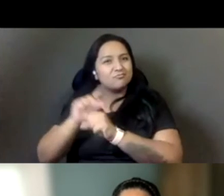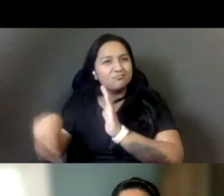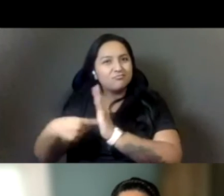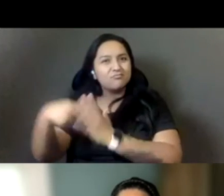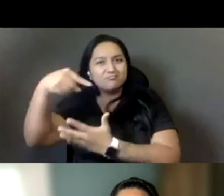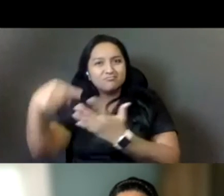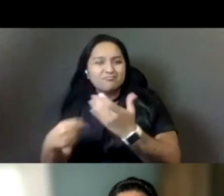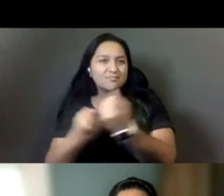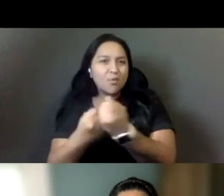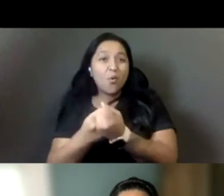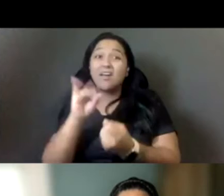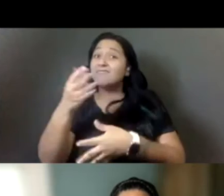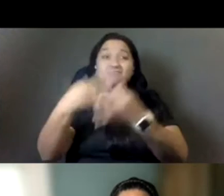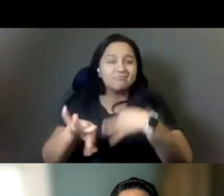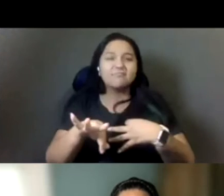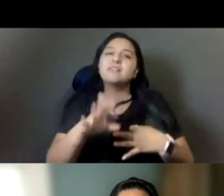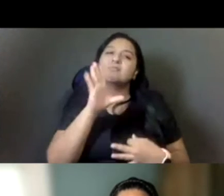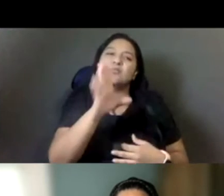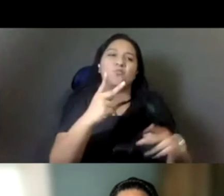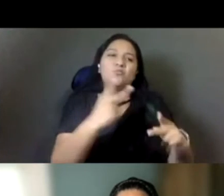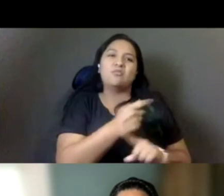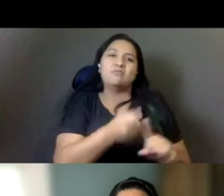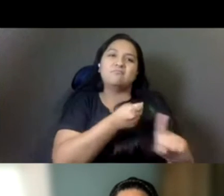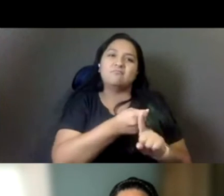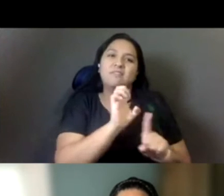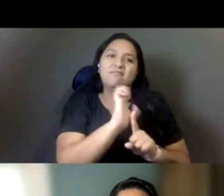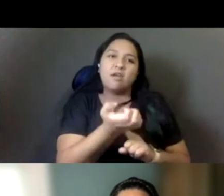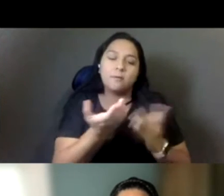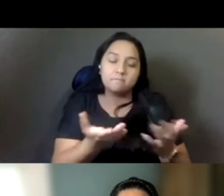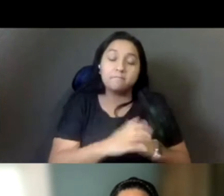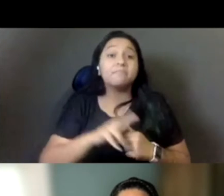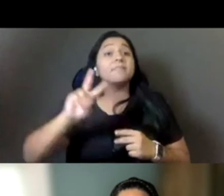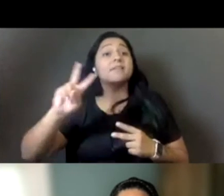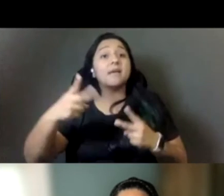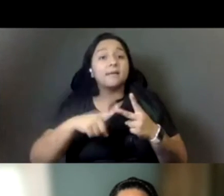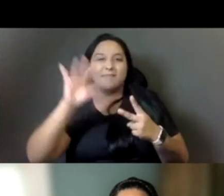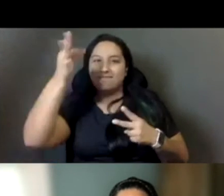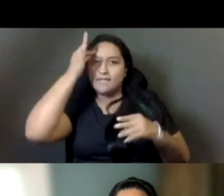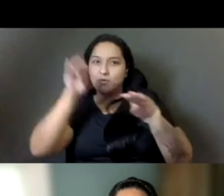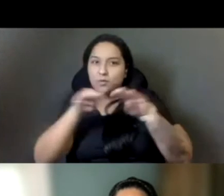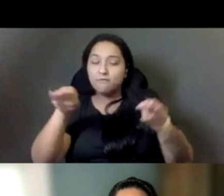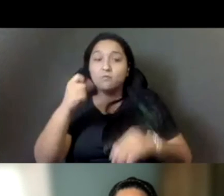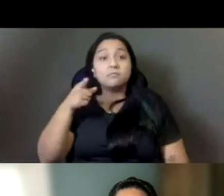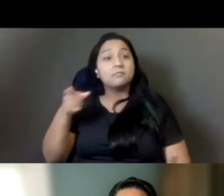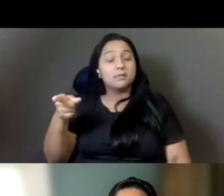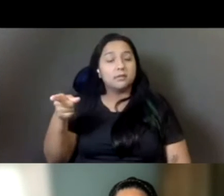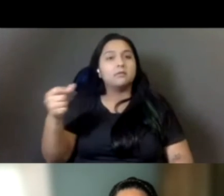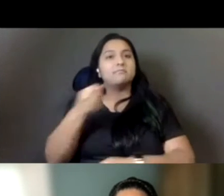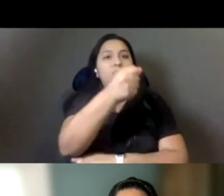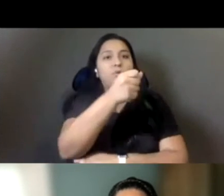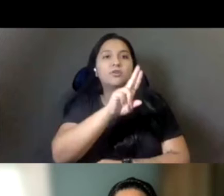environment. The second thing, and this actually touches on federal thing. He appointed us Senator Alex Padilla.